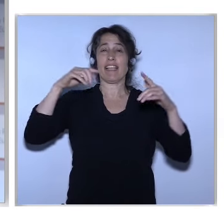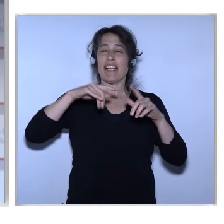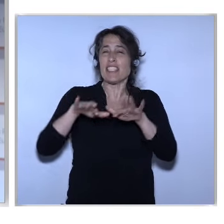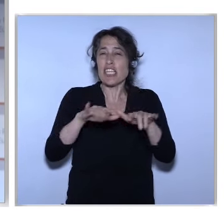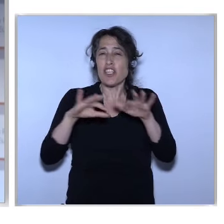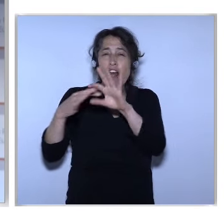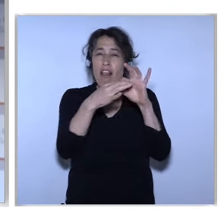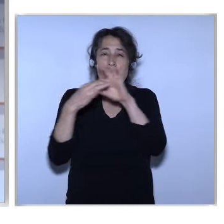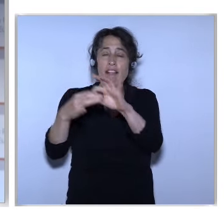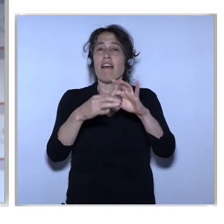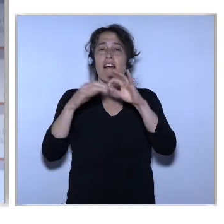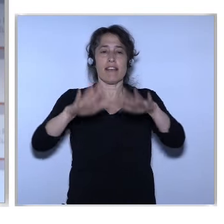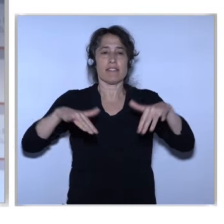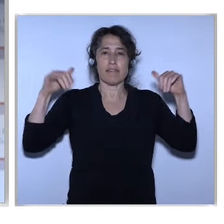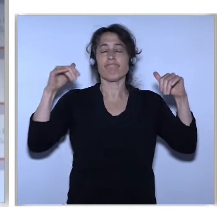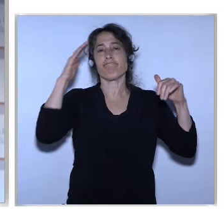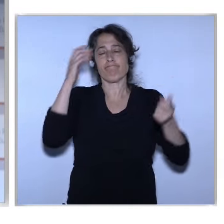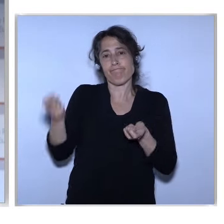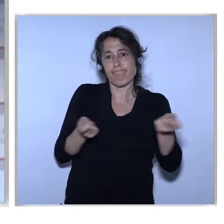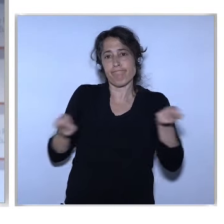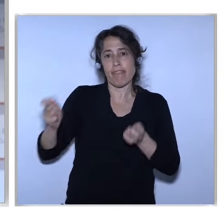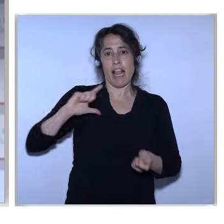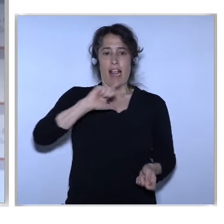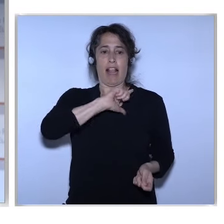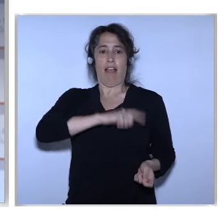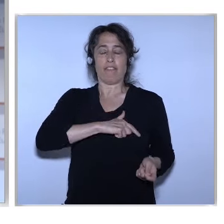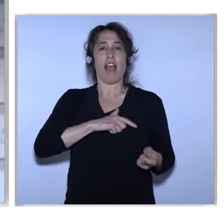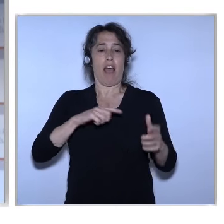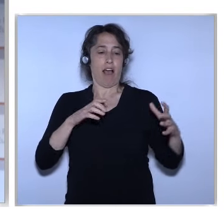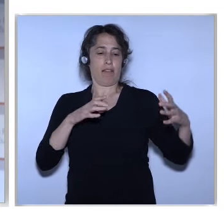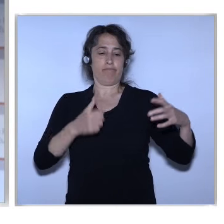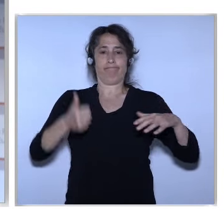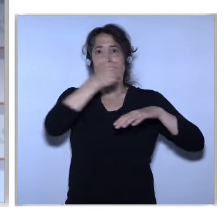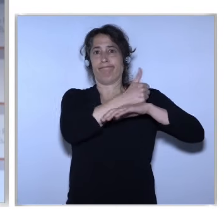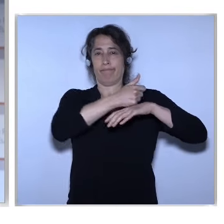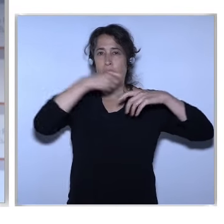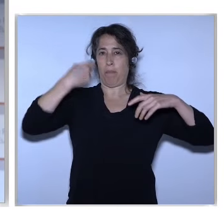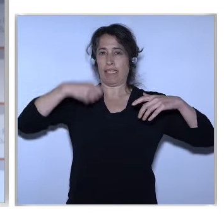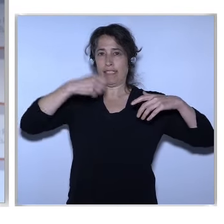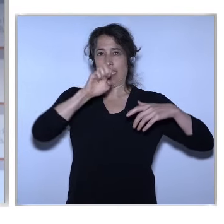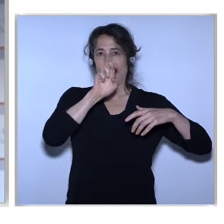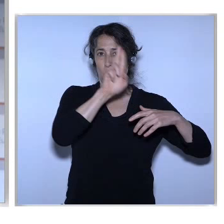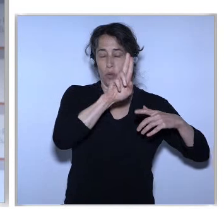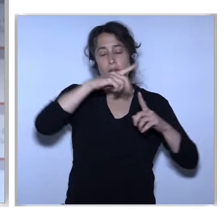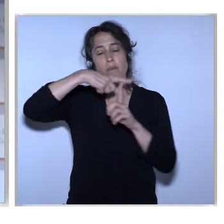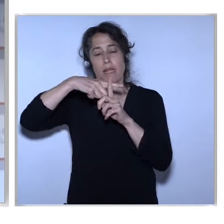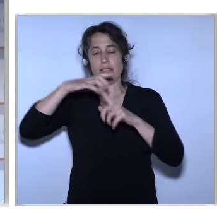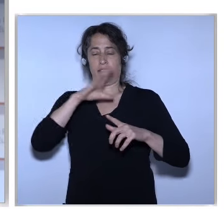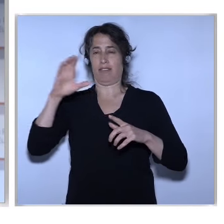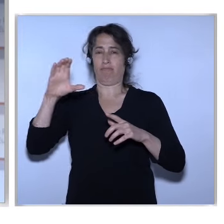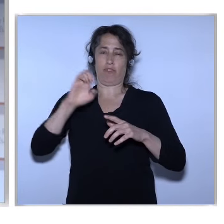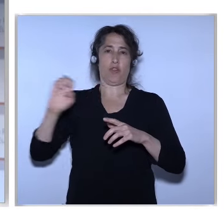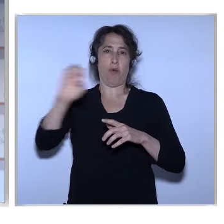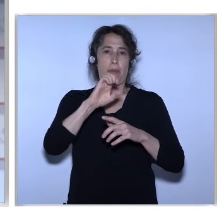Latvian Presidency And the European Commission This event is held in the premises of the Latvian